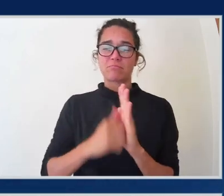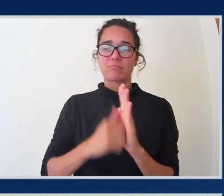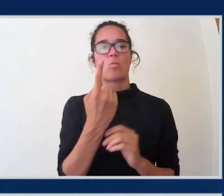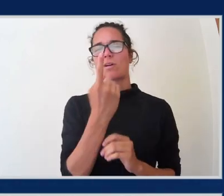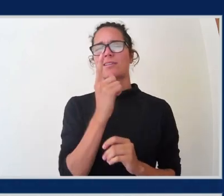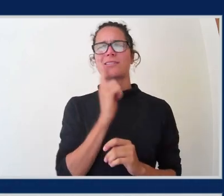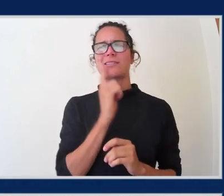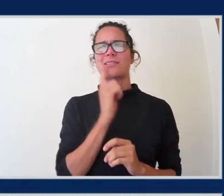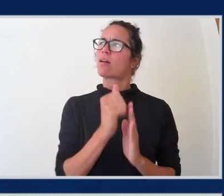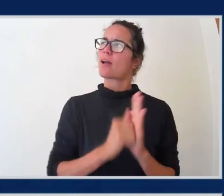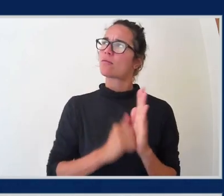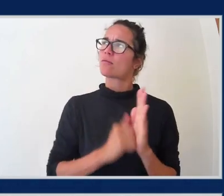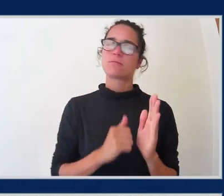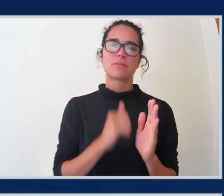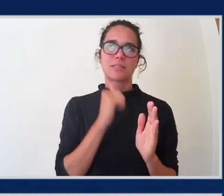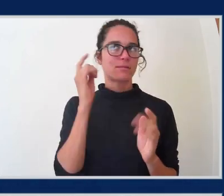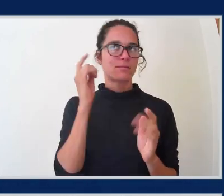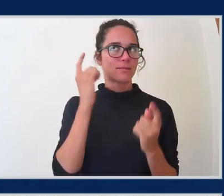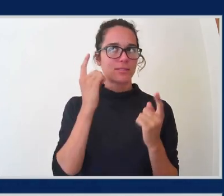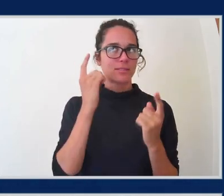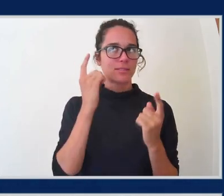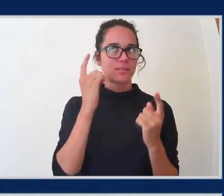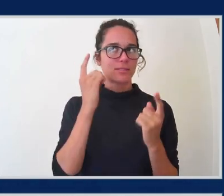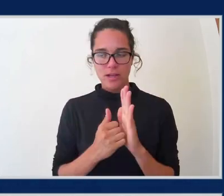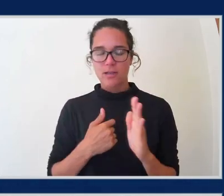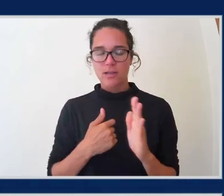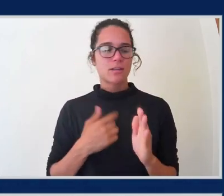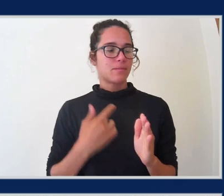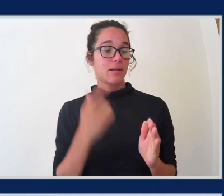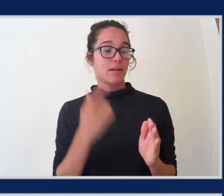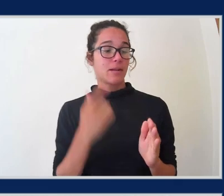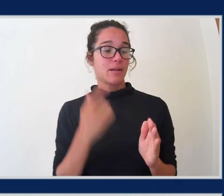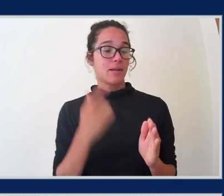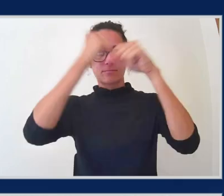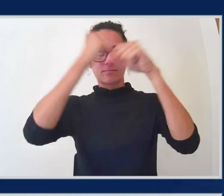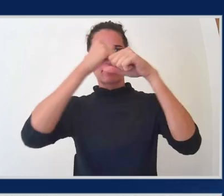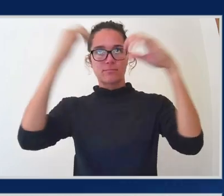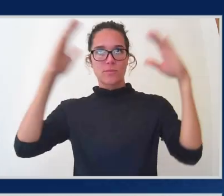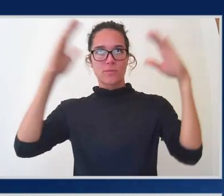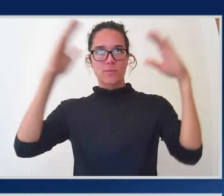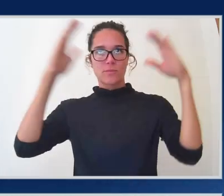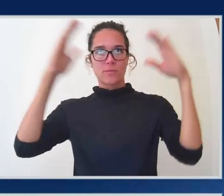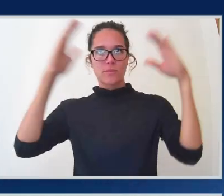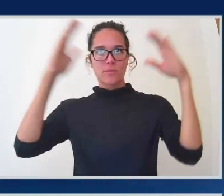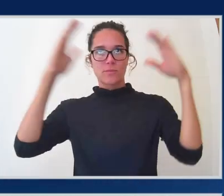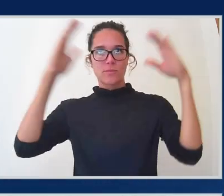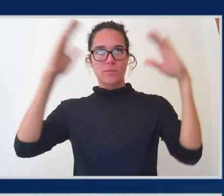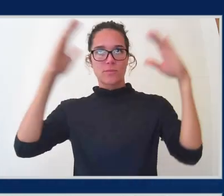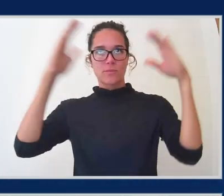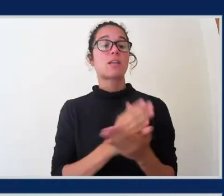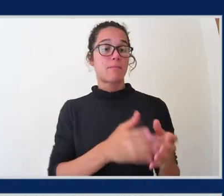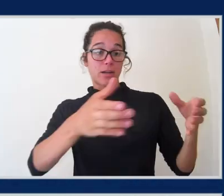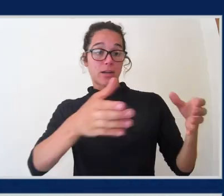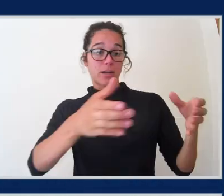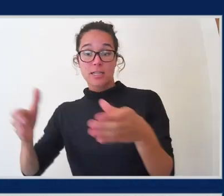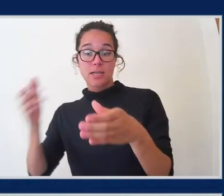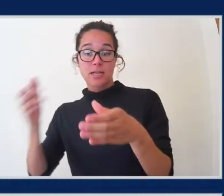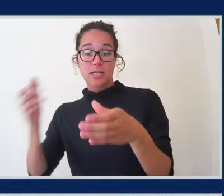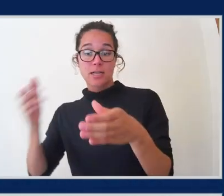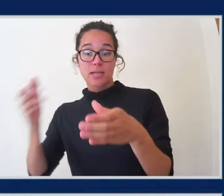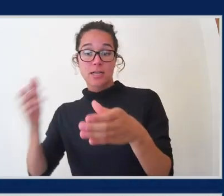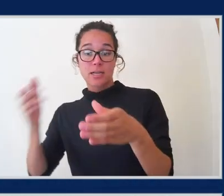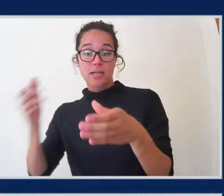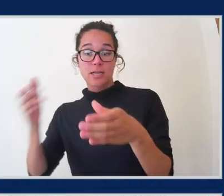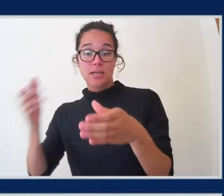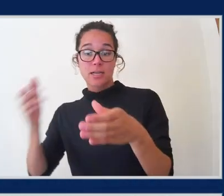about the entire scenario and what's happening. Some buckets are accessible through the internet. So from a security standpoint, that could be good. It could also